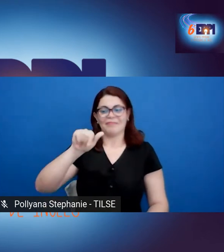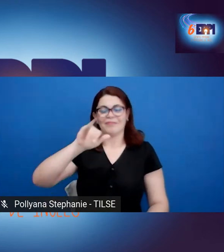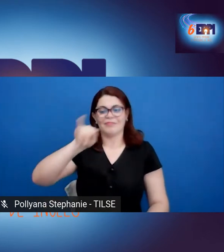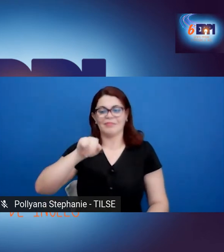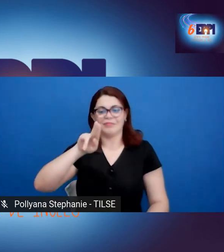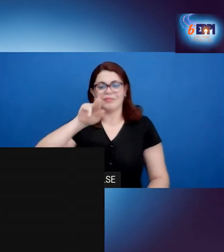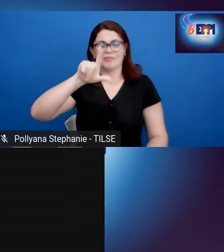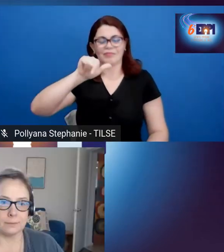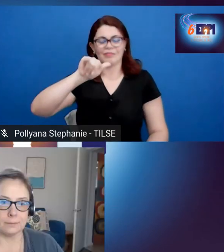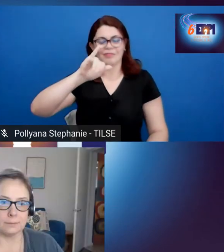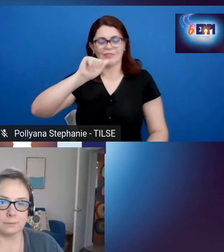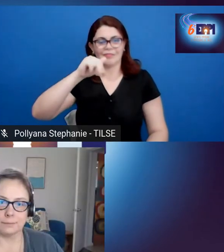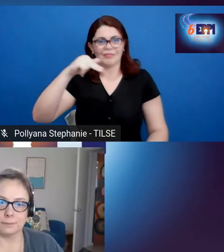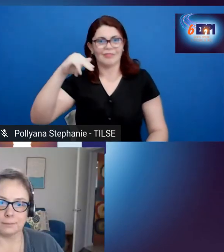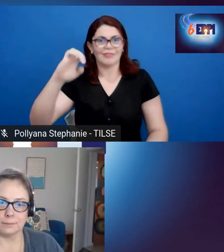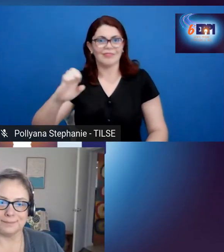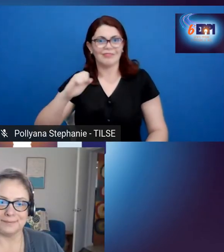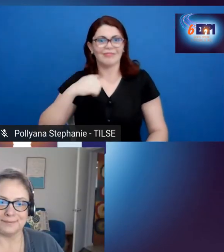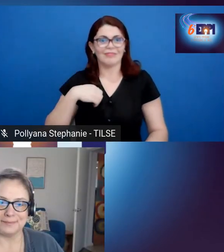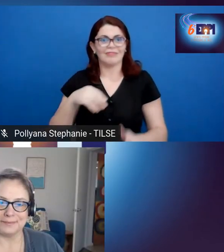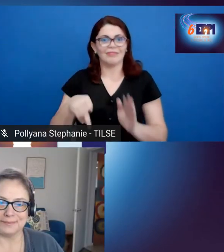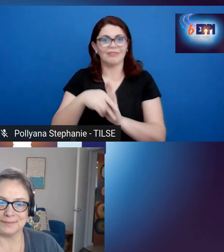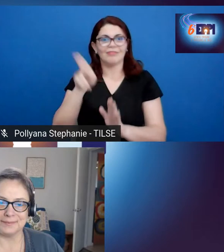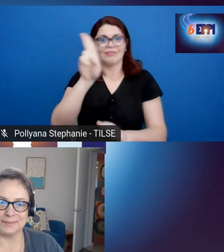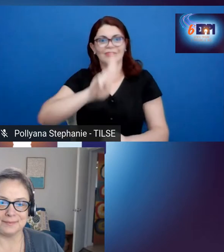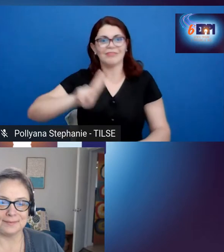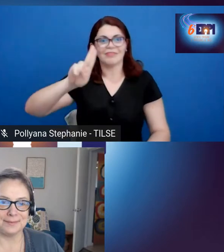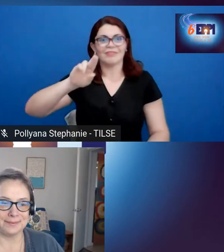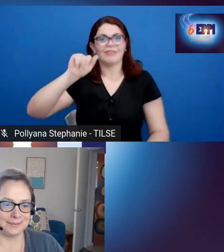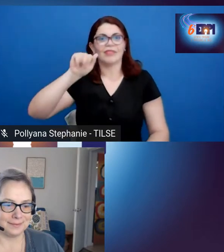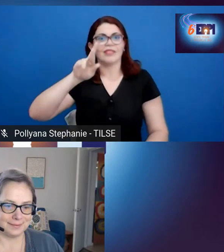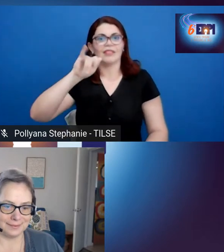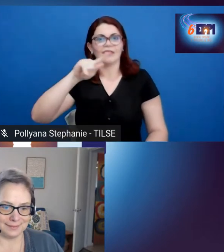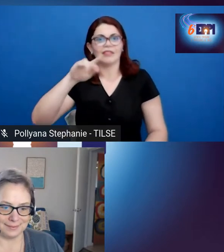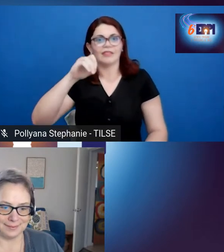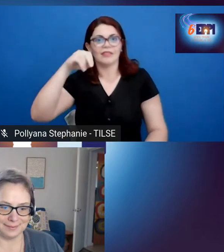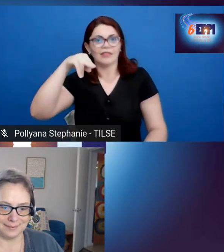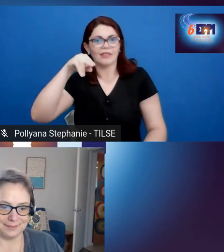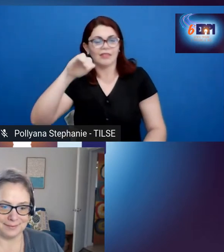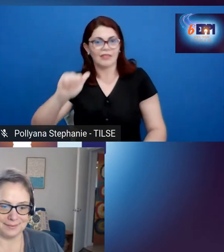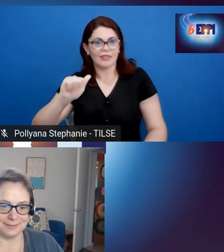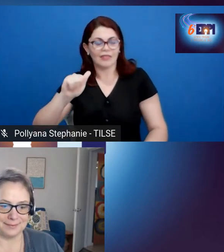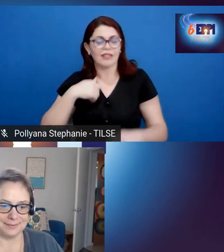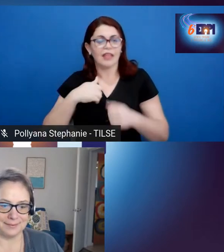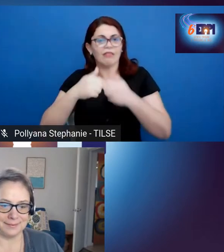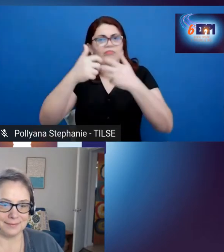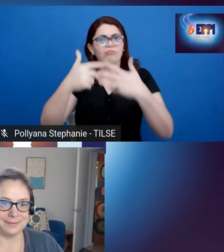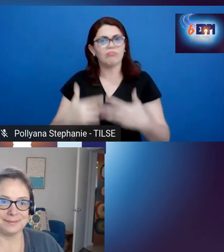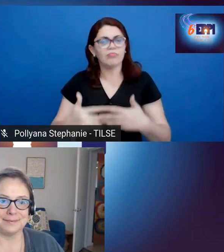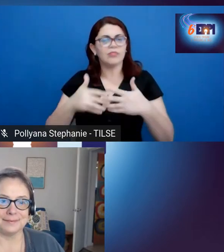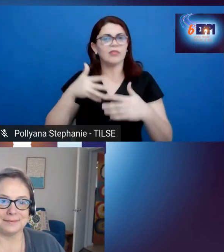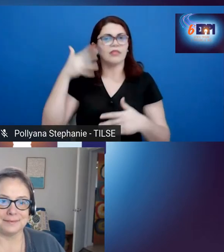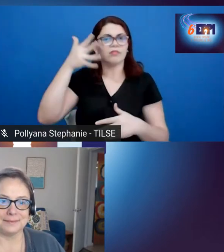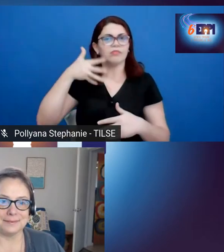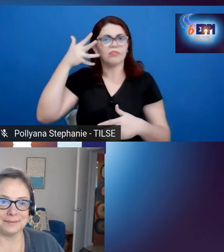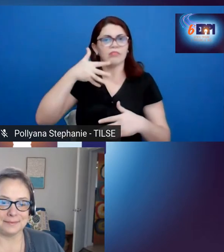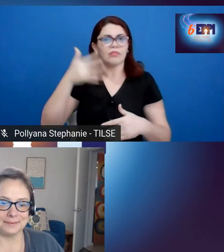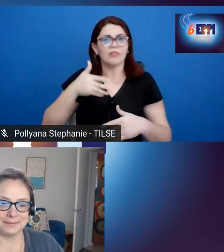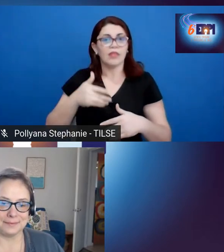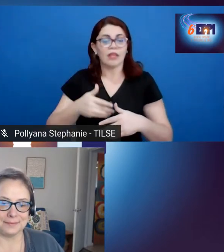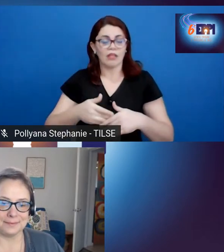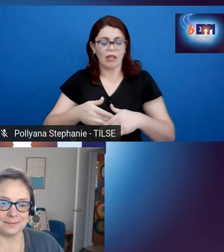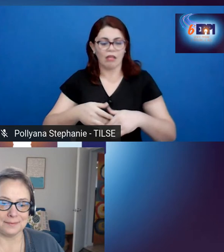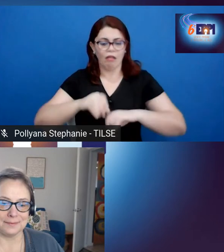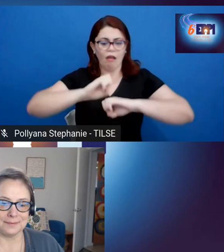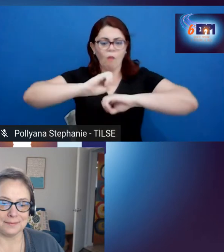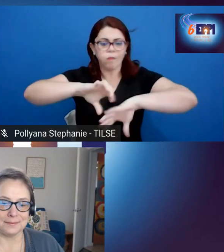who is going to address the topic English Medium Instruction in Context. Julianne